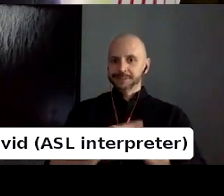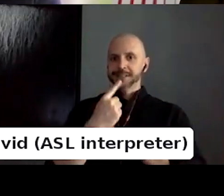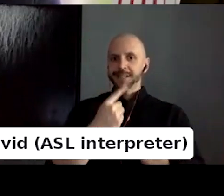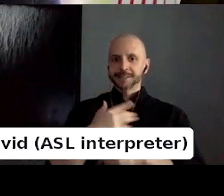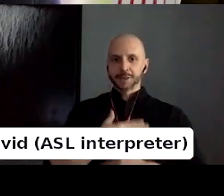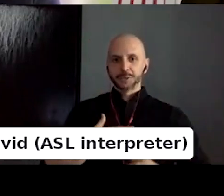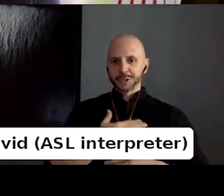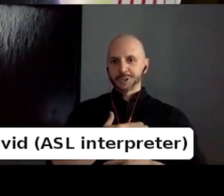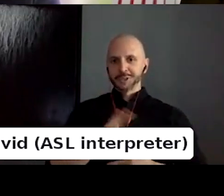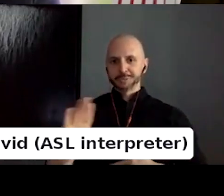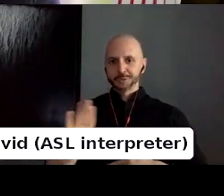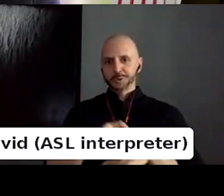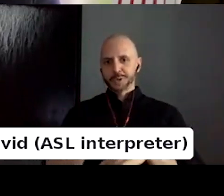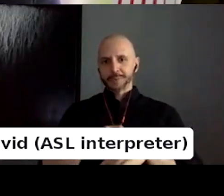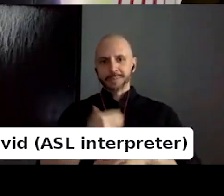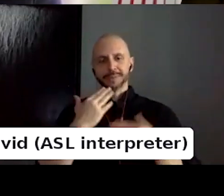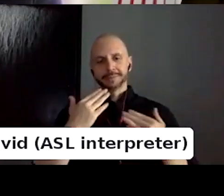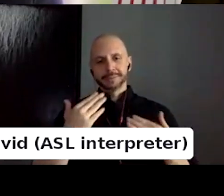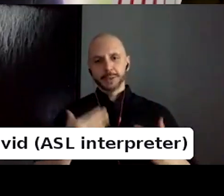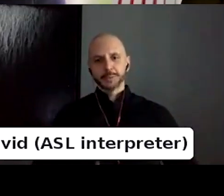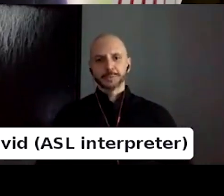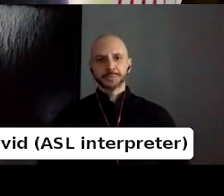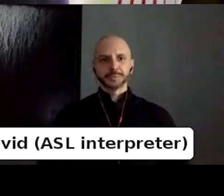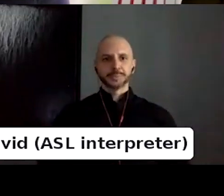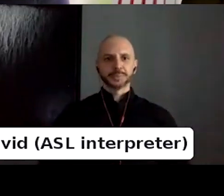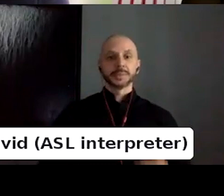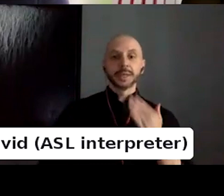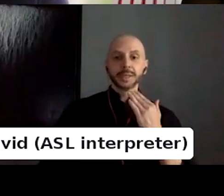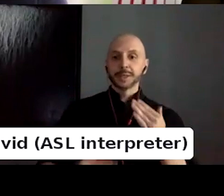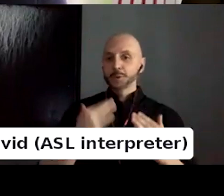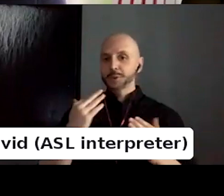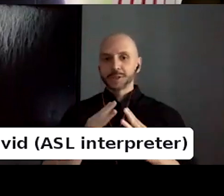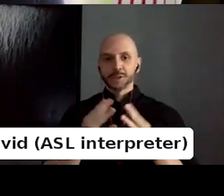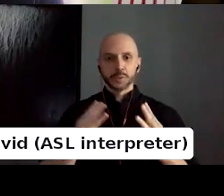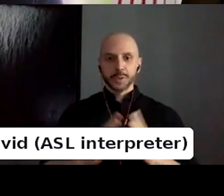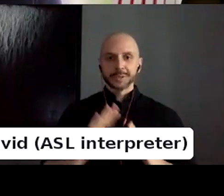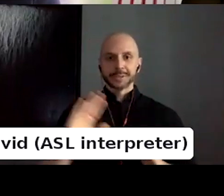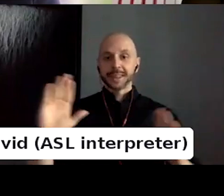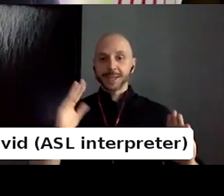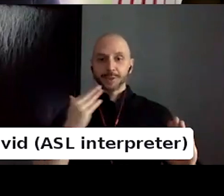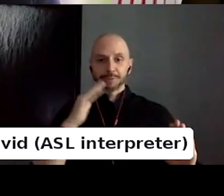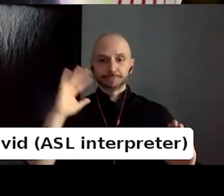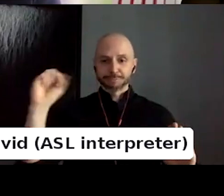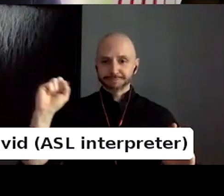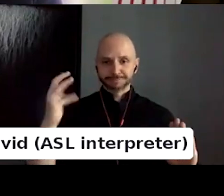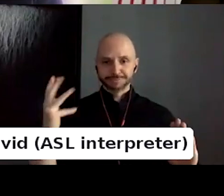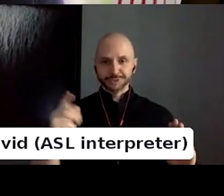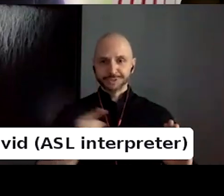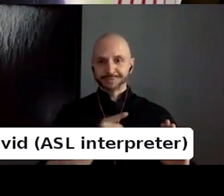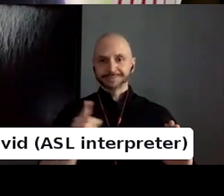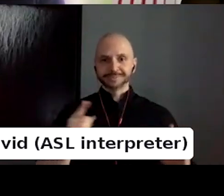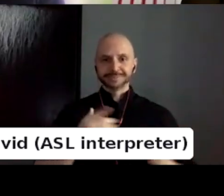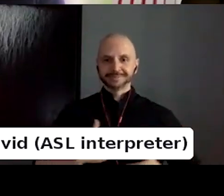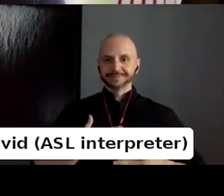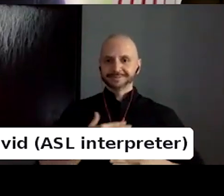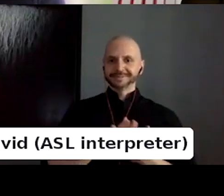appreciated. Yeah. Thank you so much. Thank you guys. It was very nice.